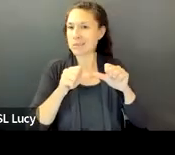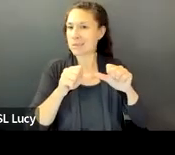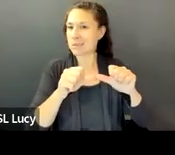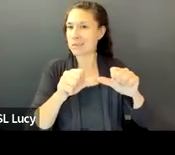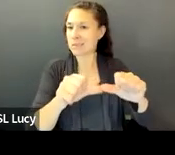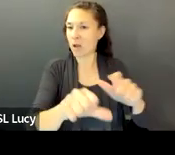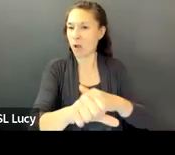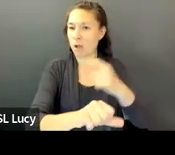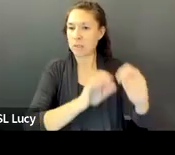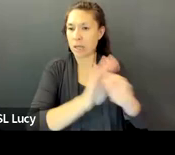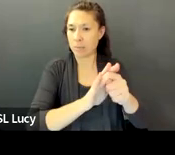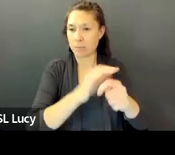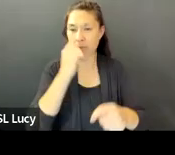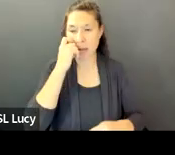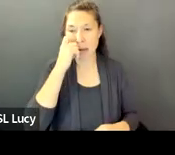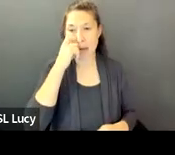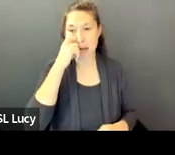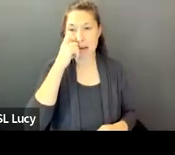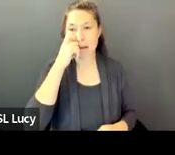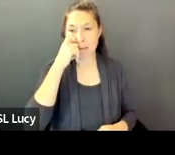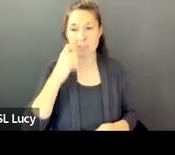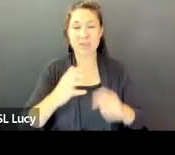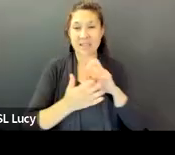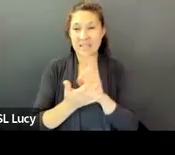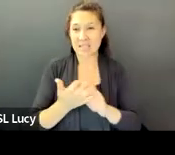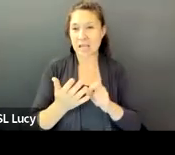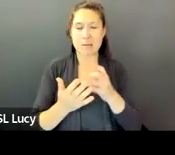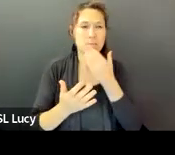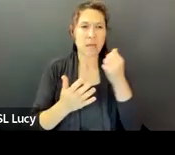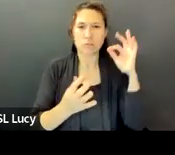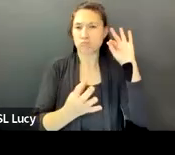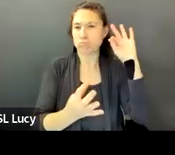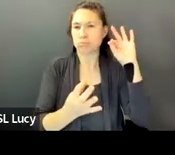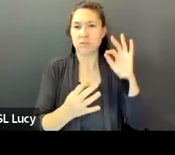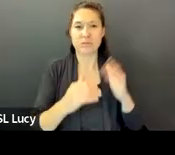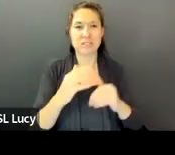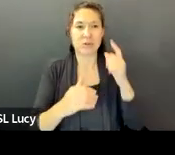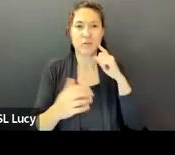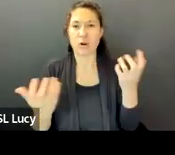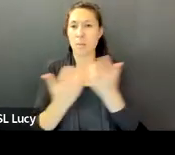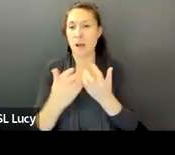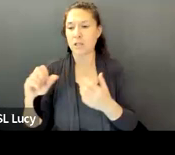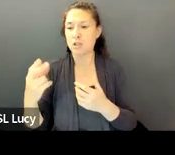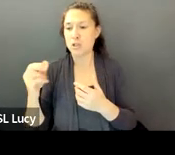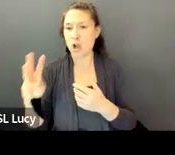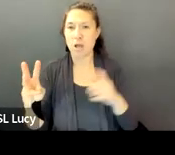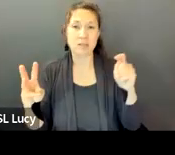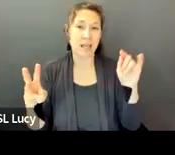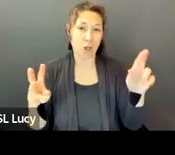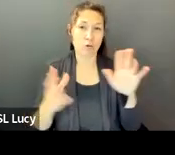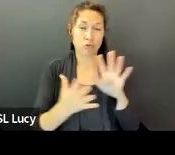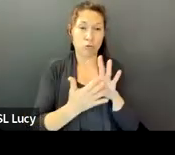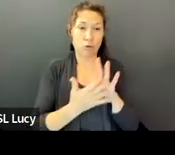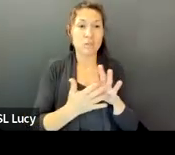Designing a new state-of-the-art facility for a combined Shaw-Taylor school will open doors not only for Shaw